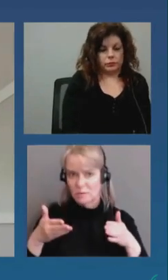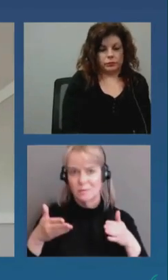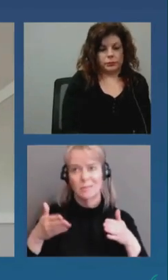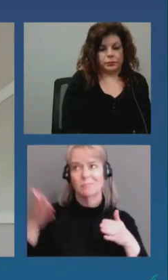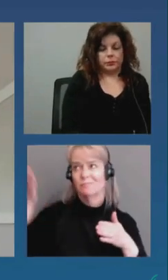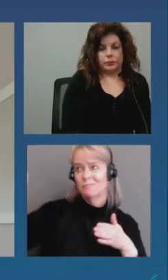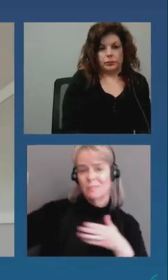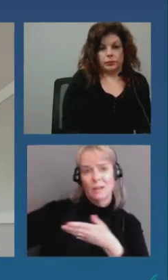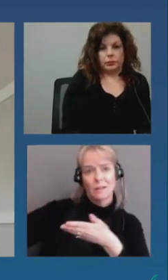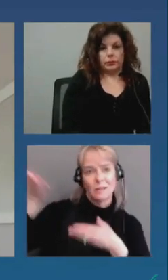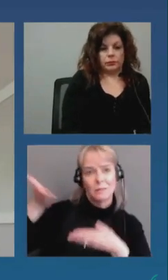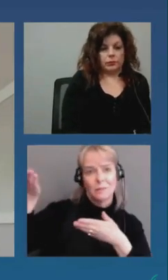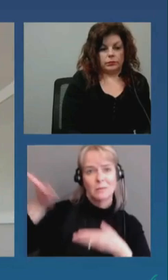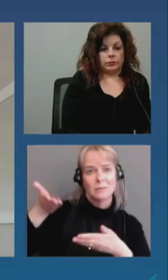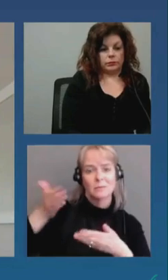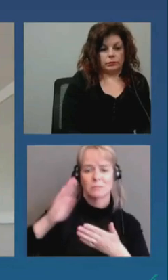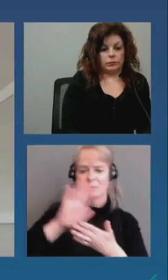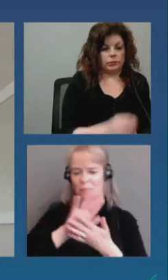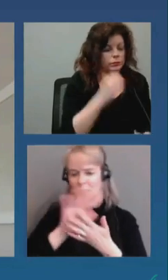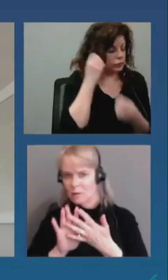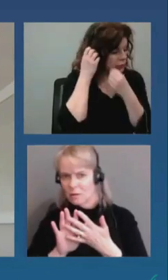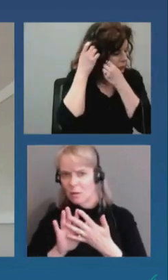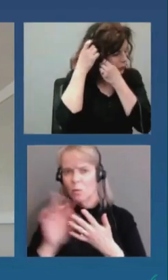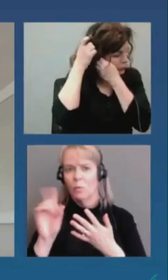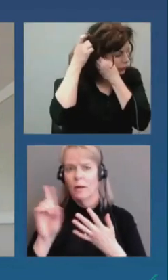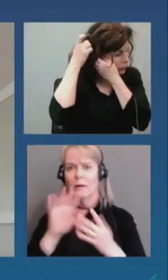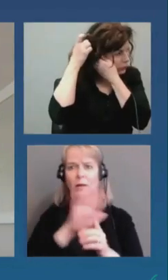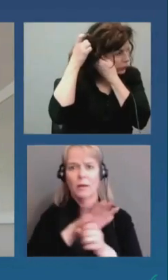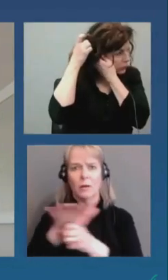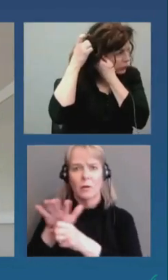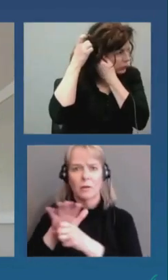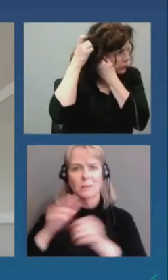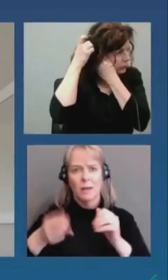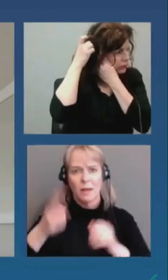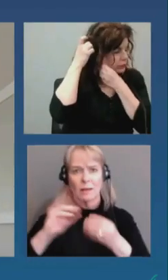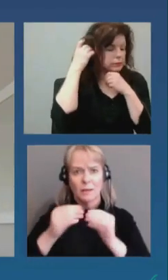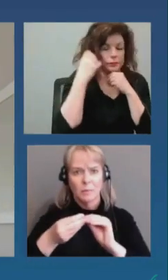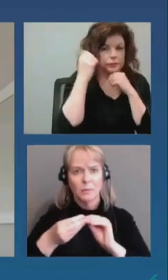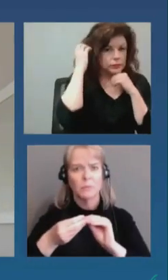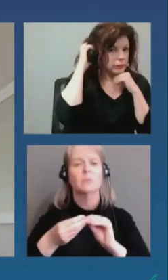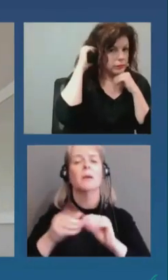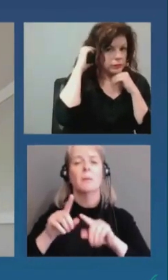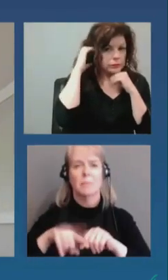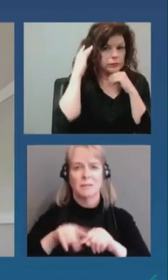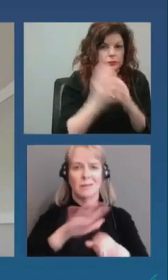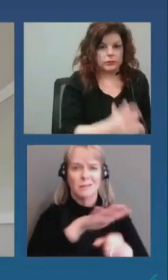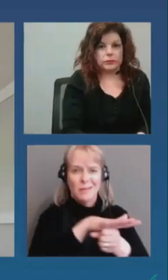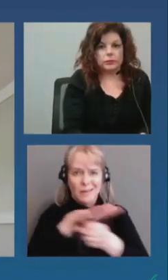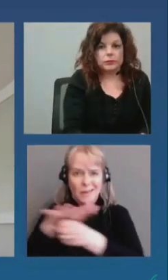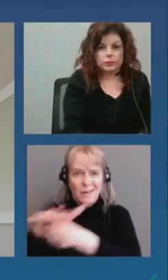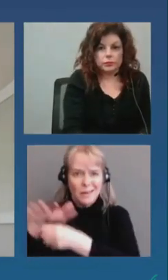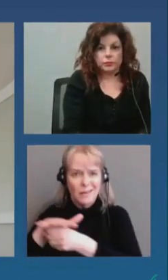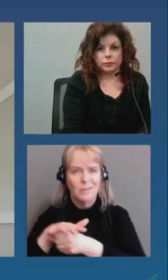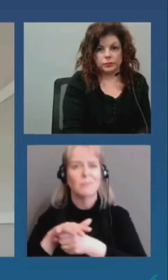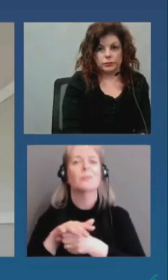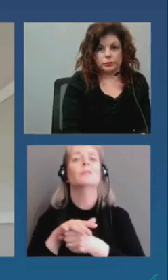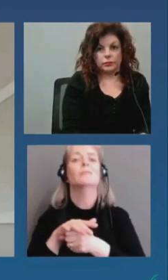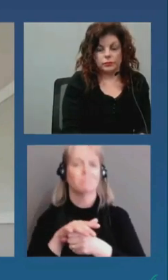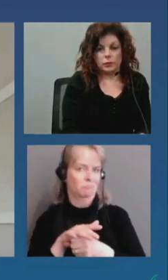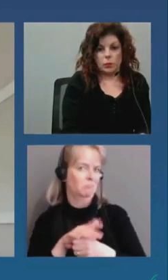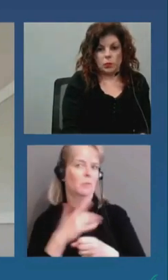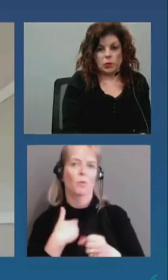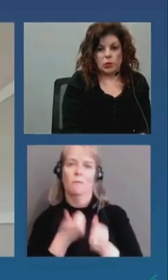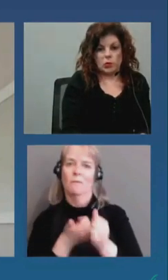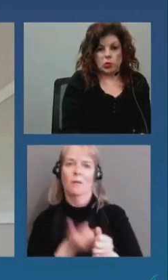forward sortation areas where the rates are higher with a neighborhood-based approach in Ottawa because